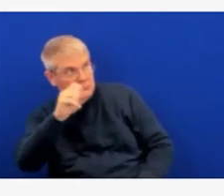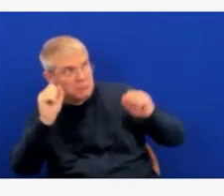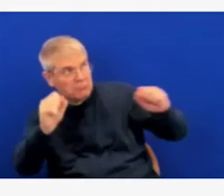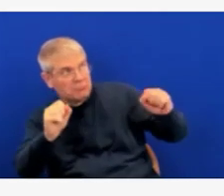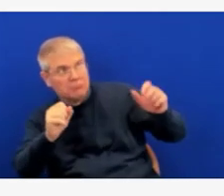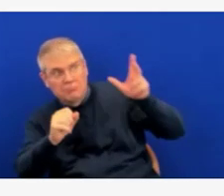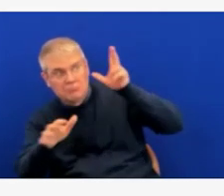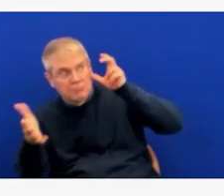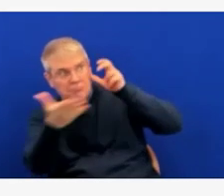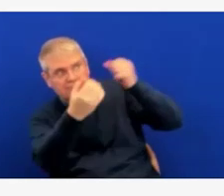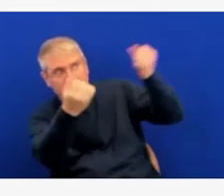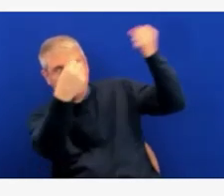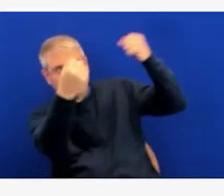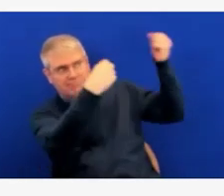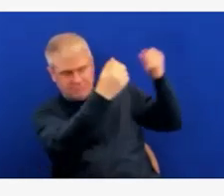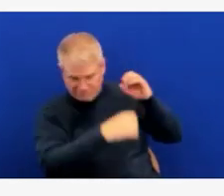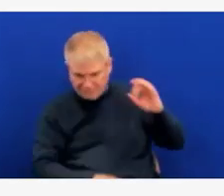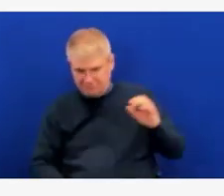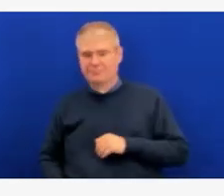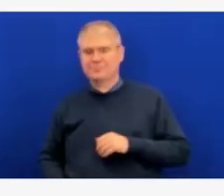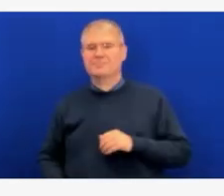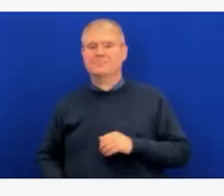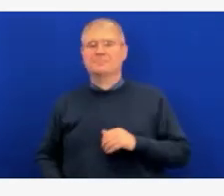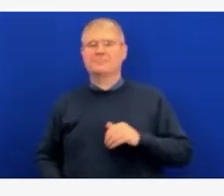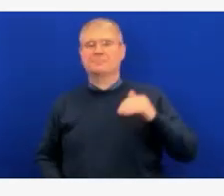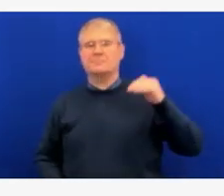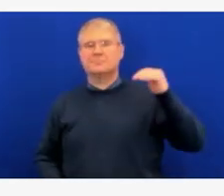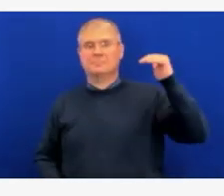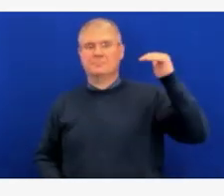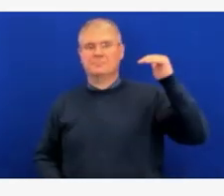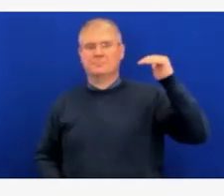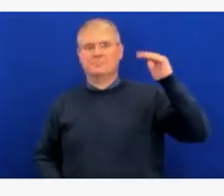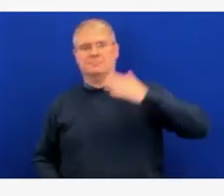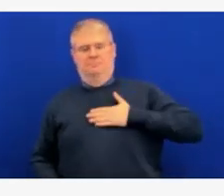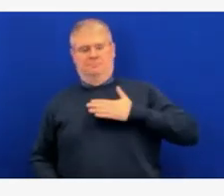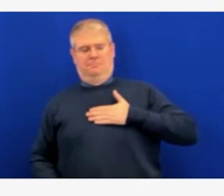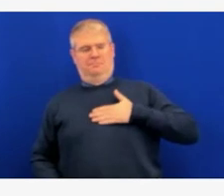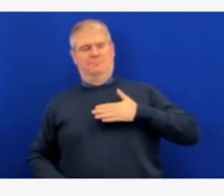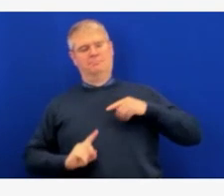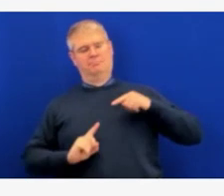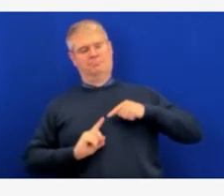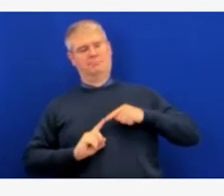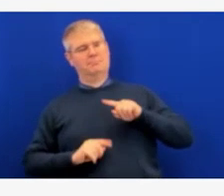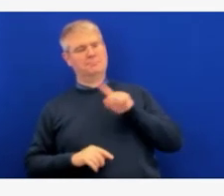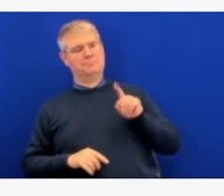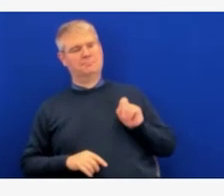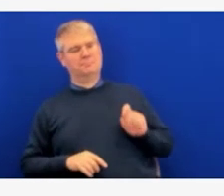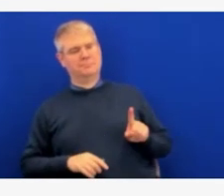is for, I think, probably Sarah Leeds.